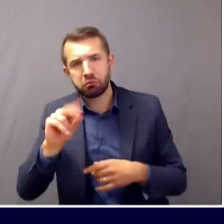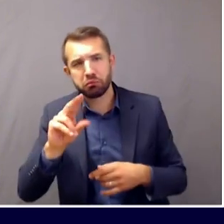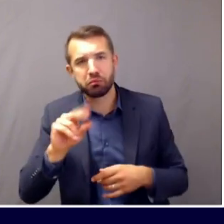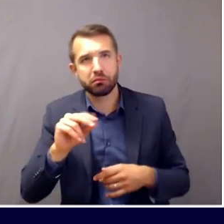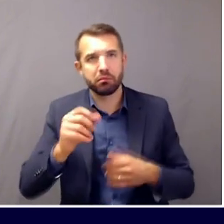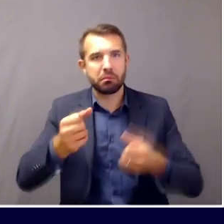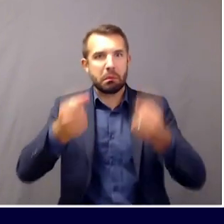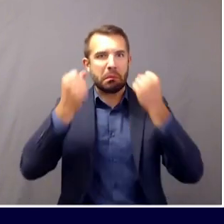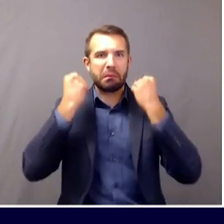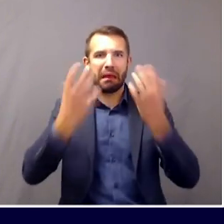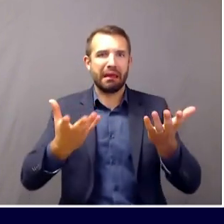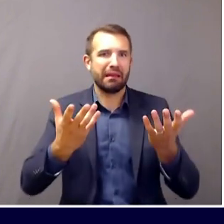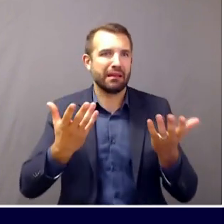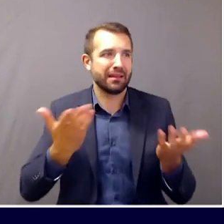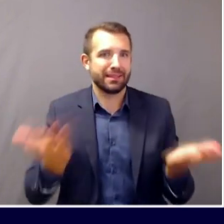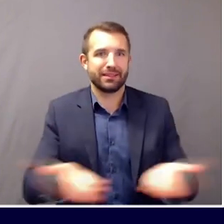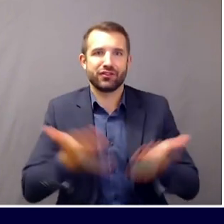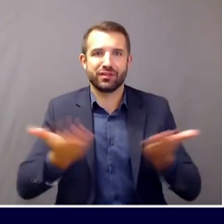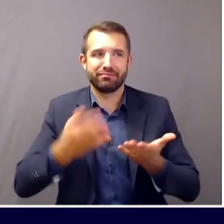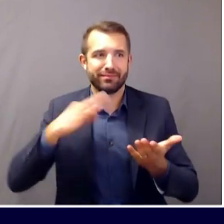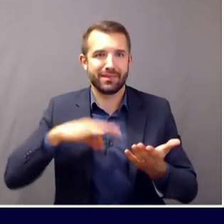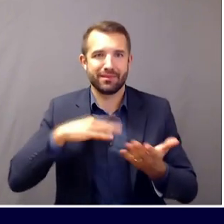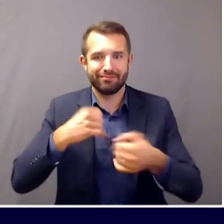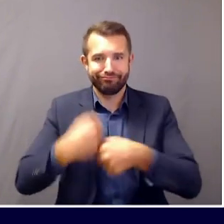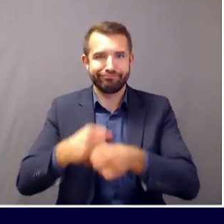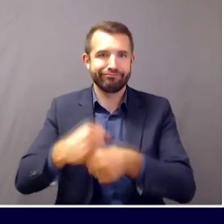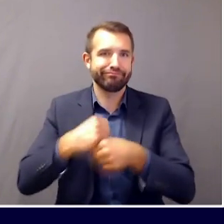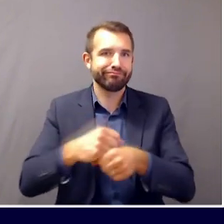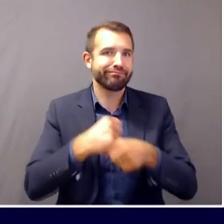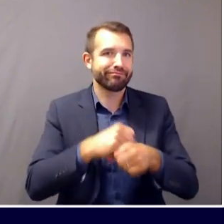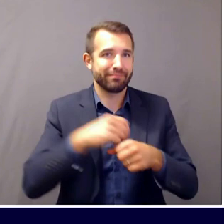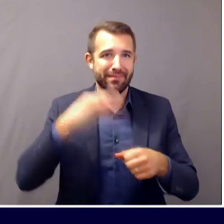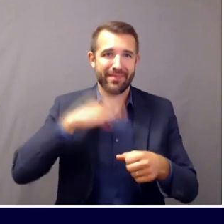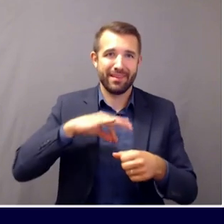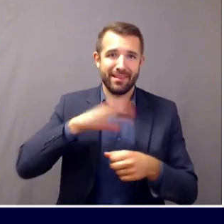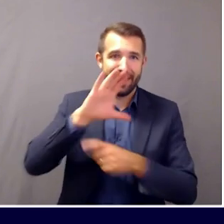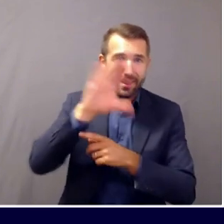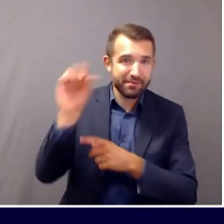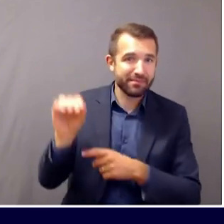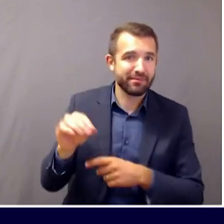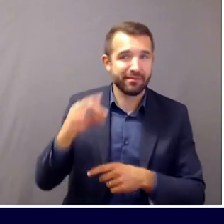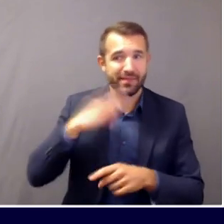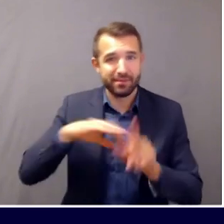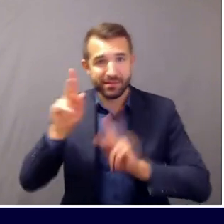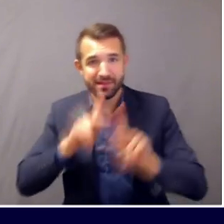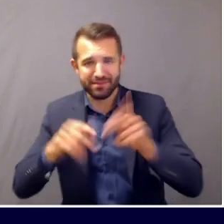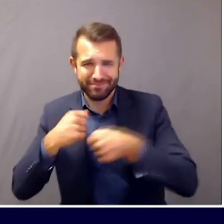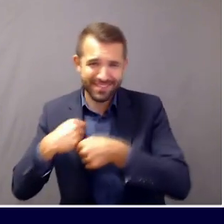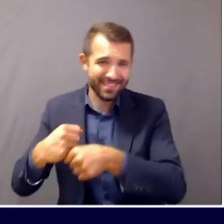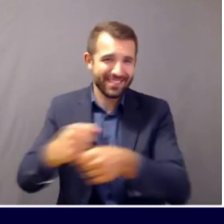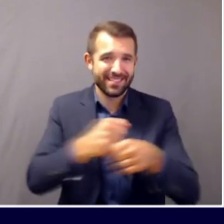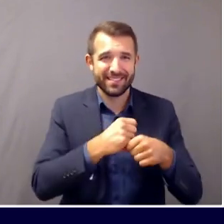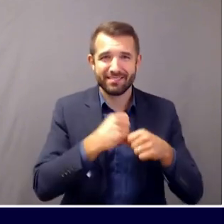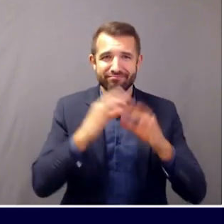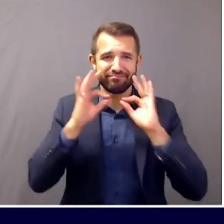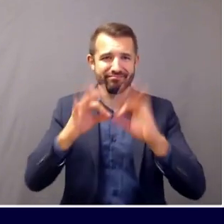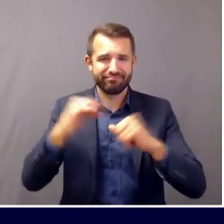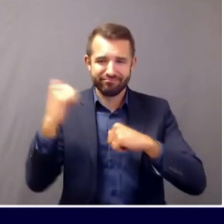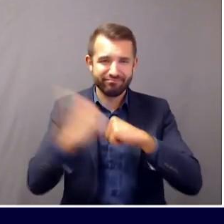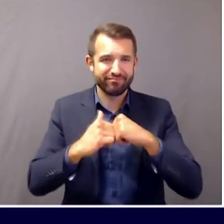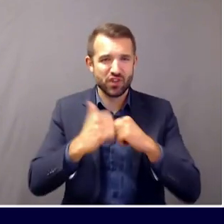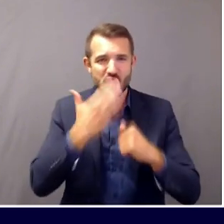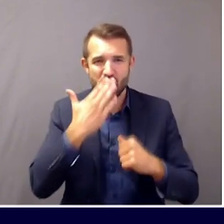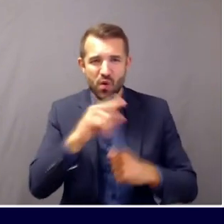made in Maine by Maine manufacturers, they're sturdy, they're firm, they're not translucent,